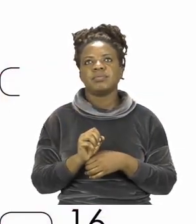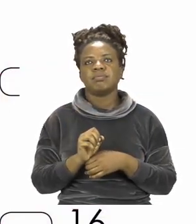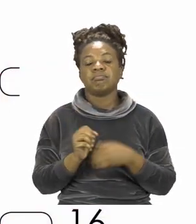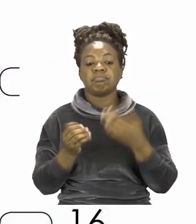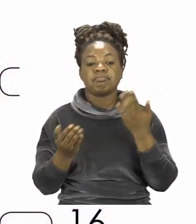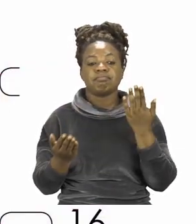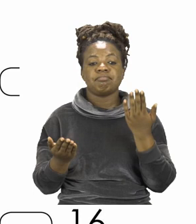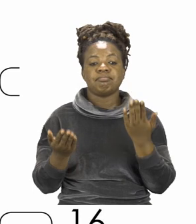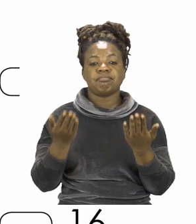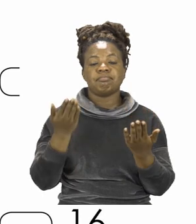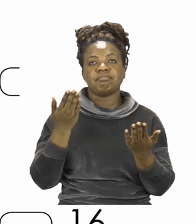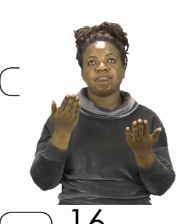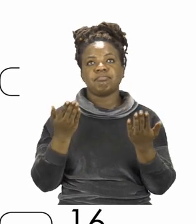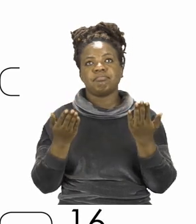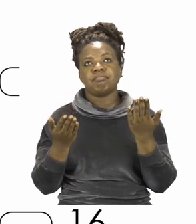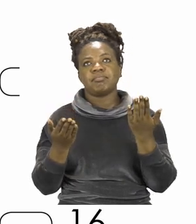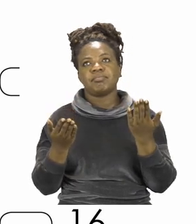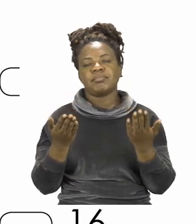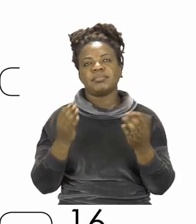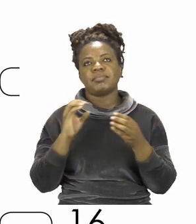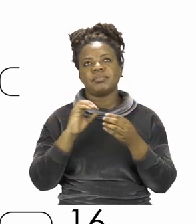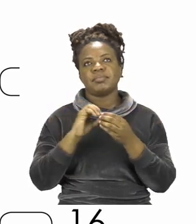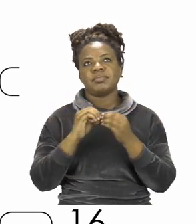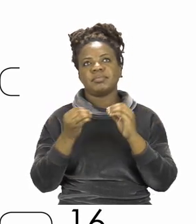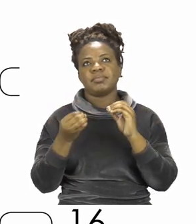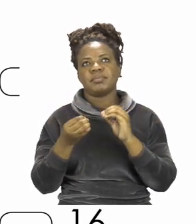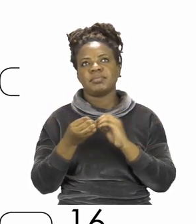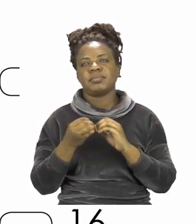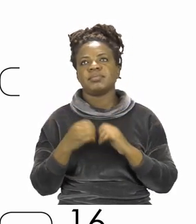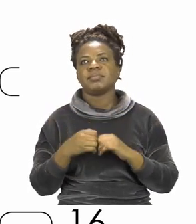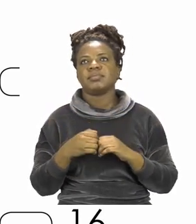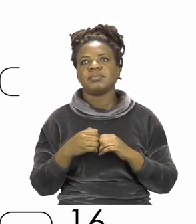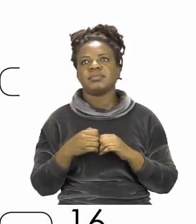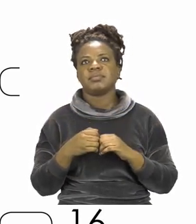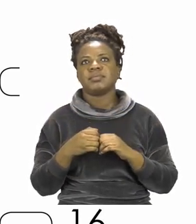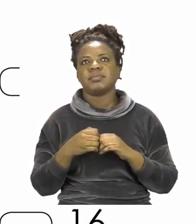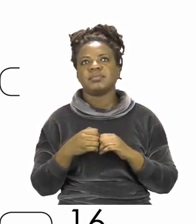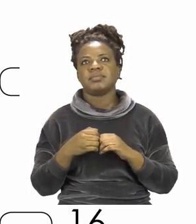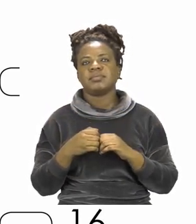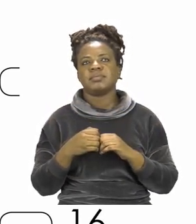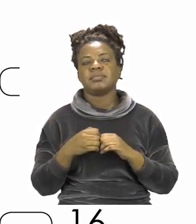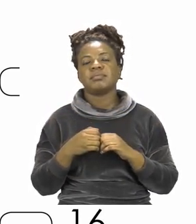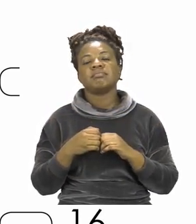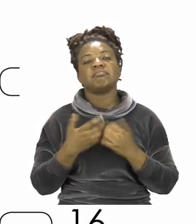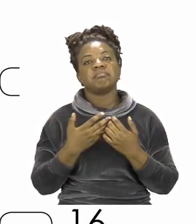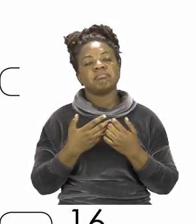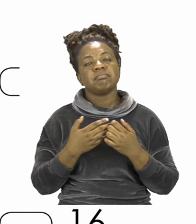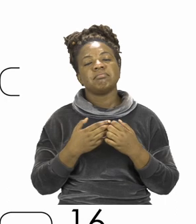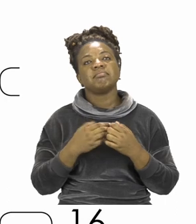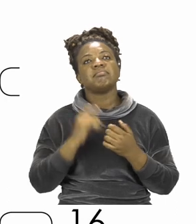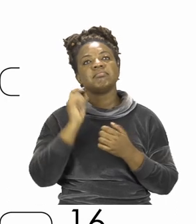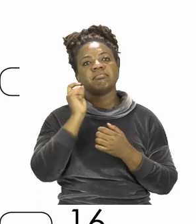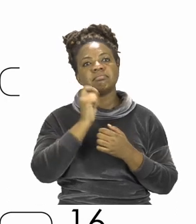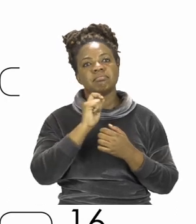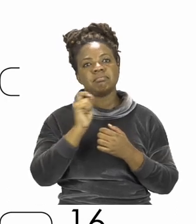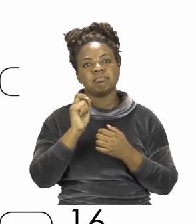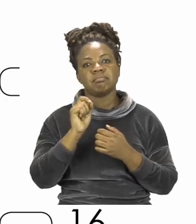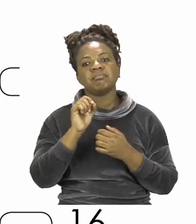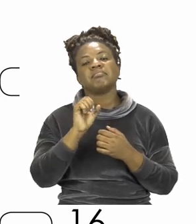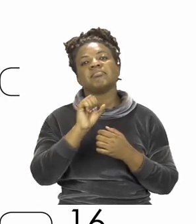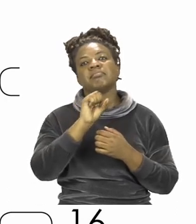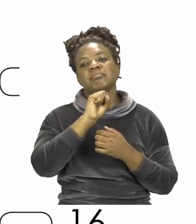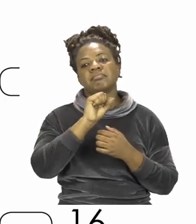comparing numbers. Now it is our job to write the symbol that makes the problem true.